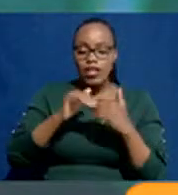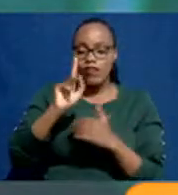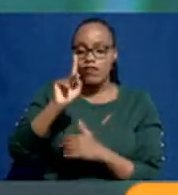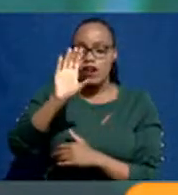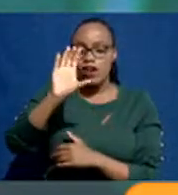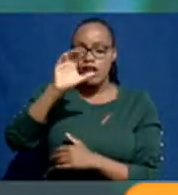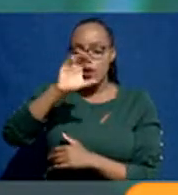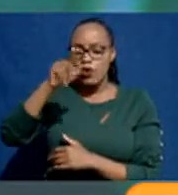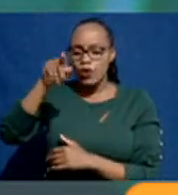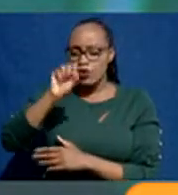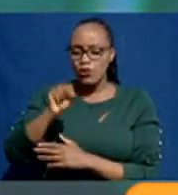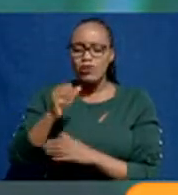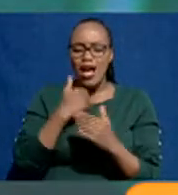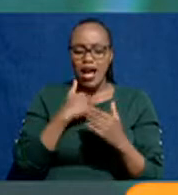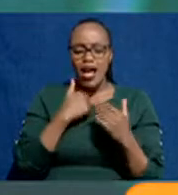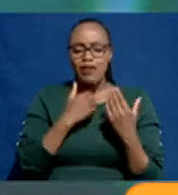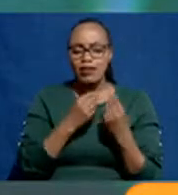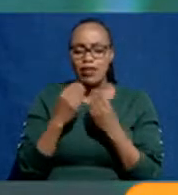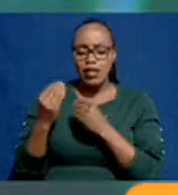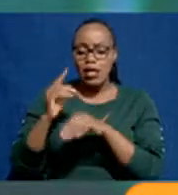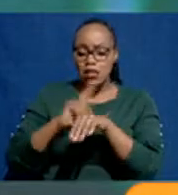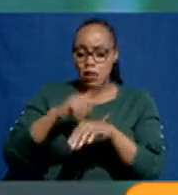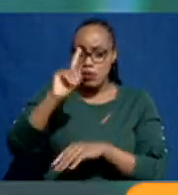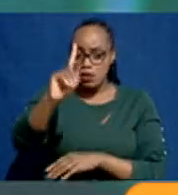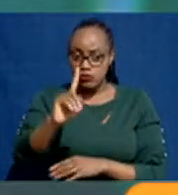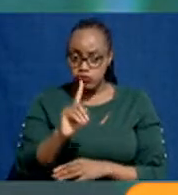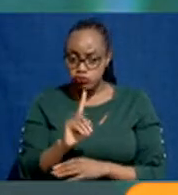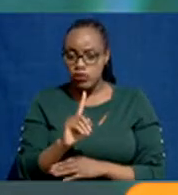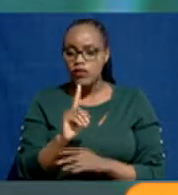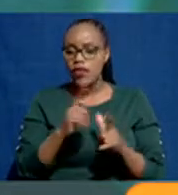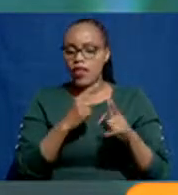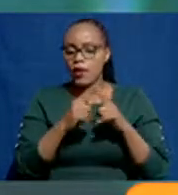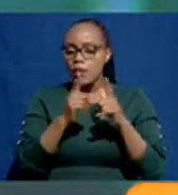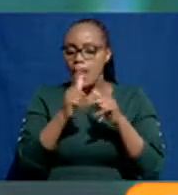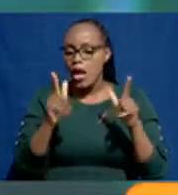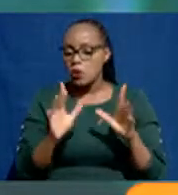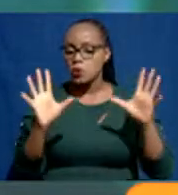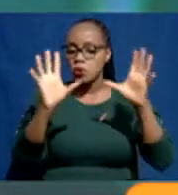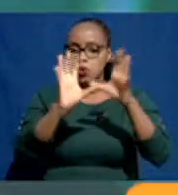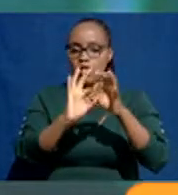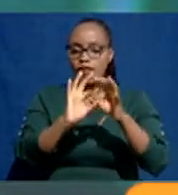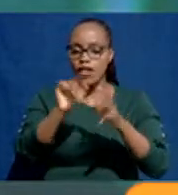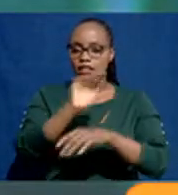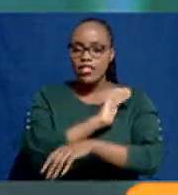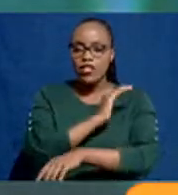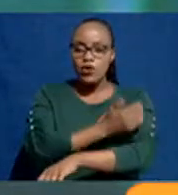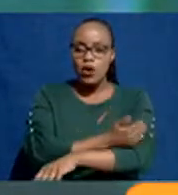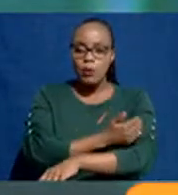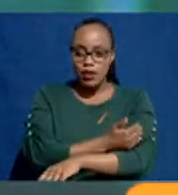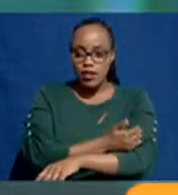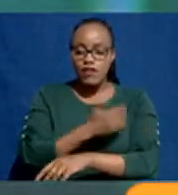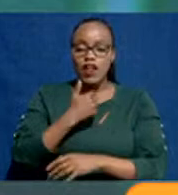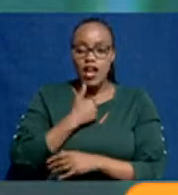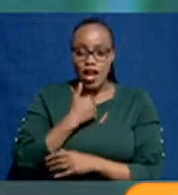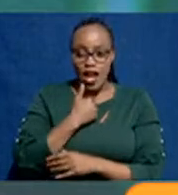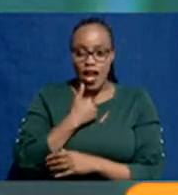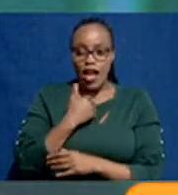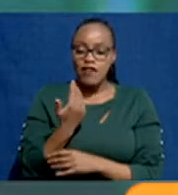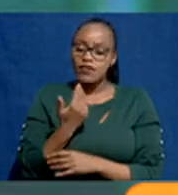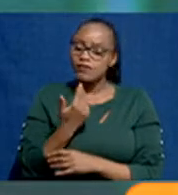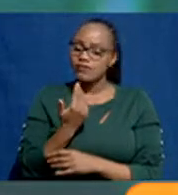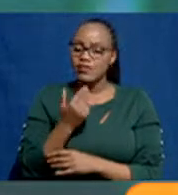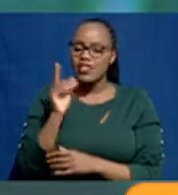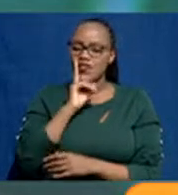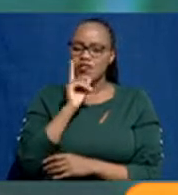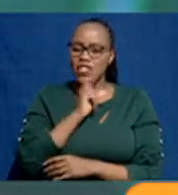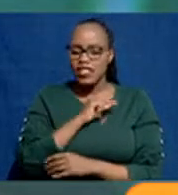is the walk-ins. And when they come, we still admit them, and that capacity eventually actually gets taken up